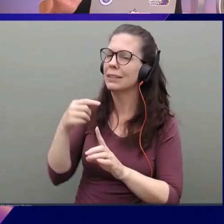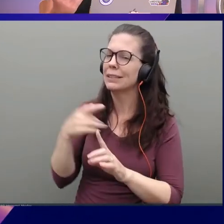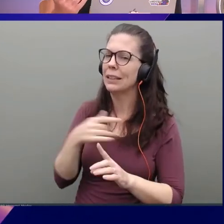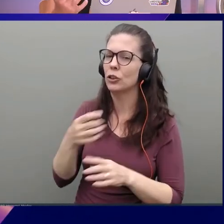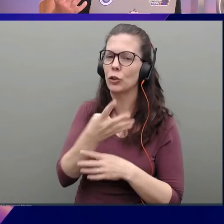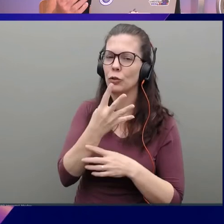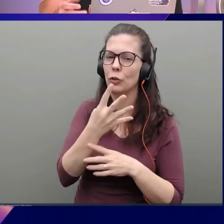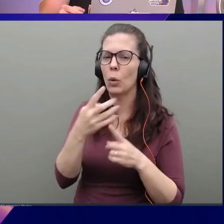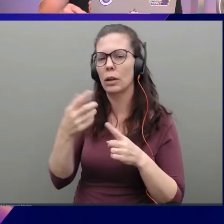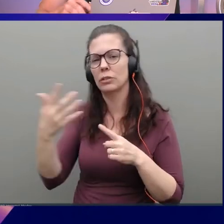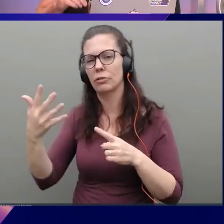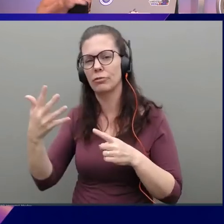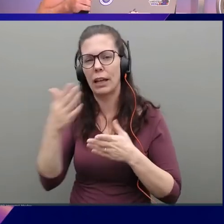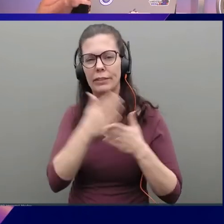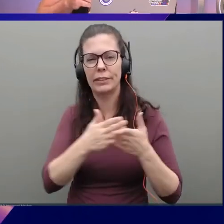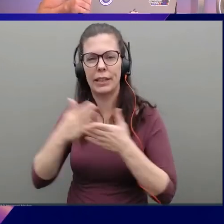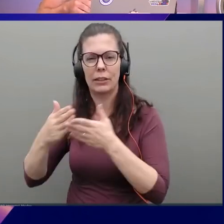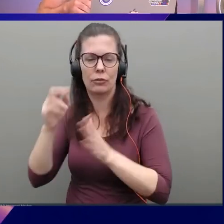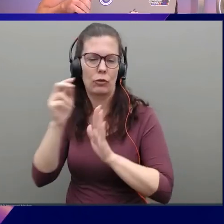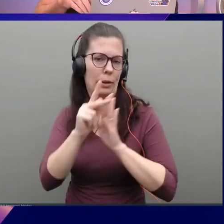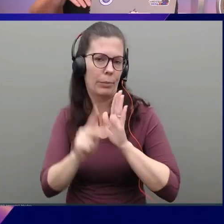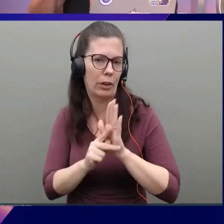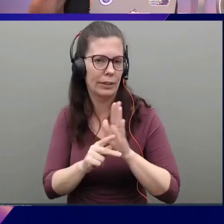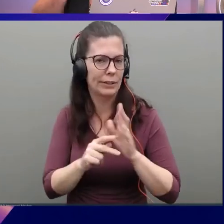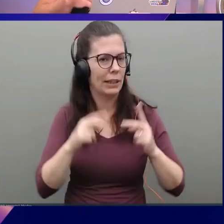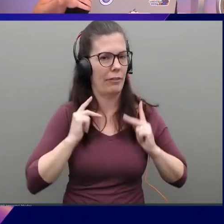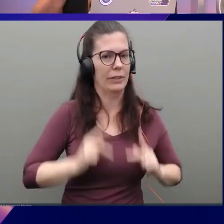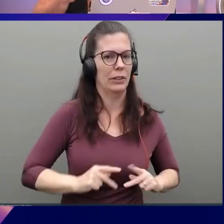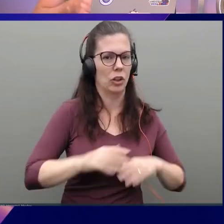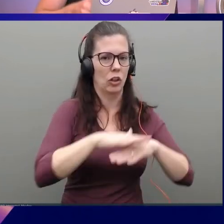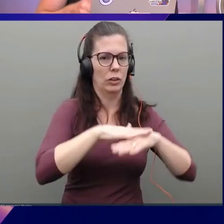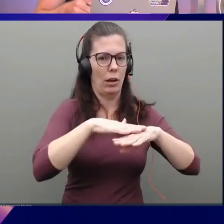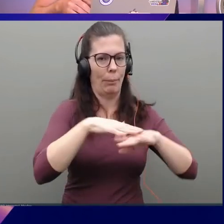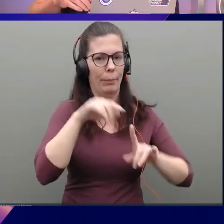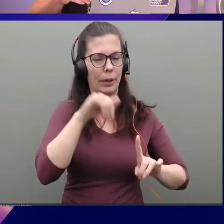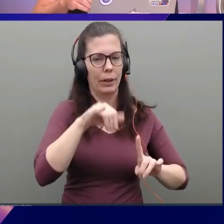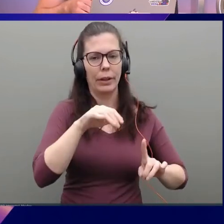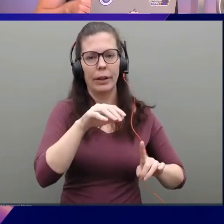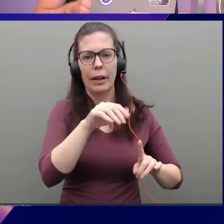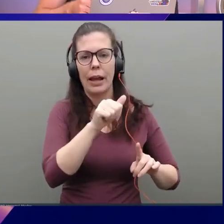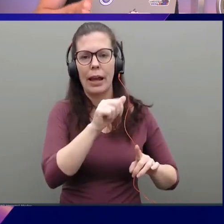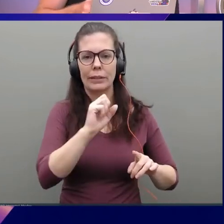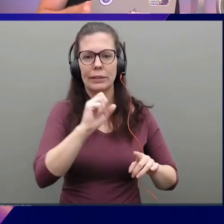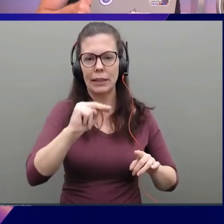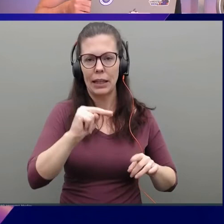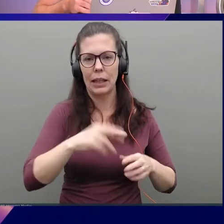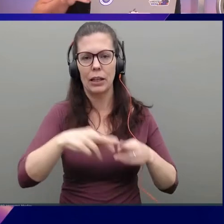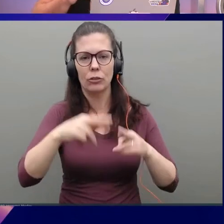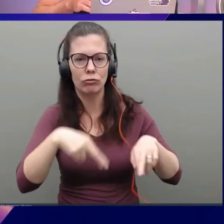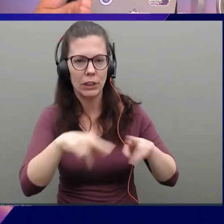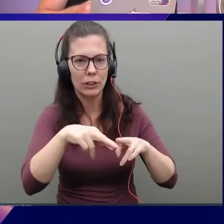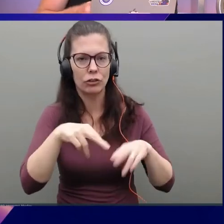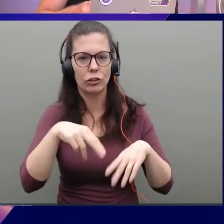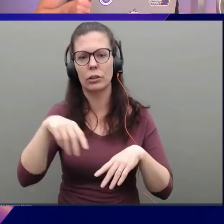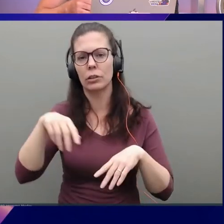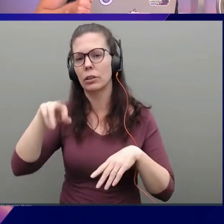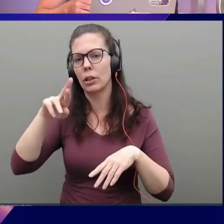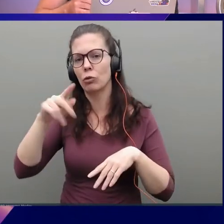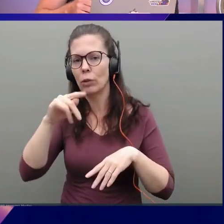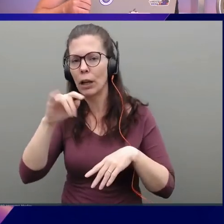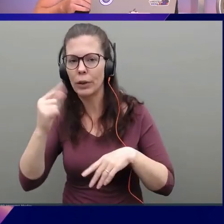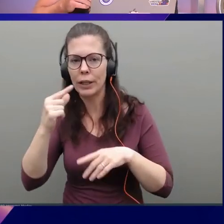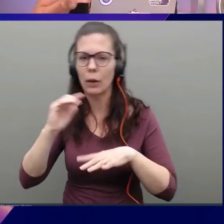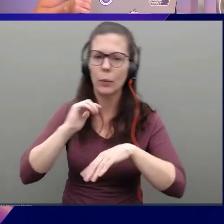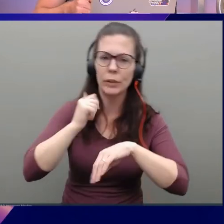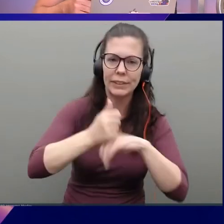sections of the policy. It's like kind of the physical topology, like the ASNs and regions. There's the routing, like I want some static routes here.